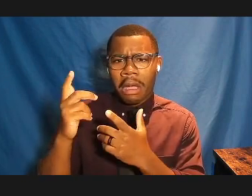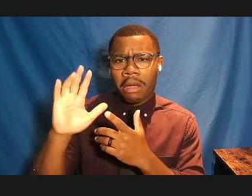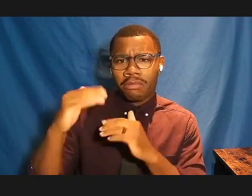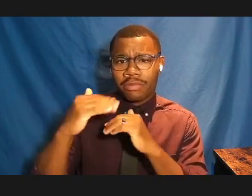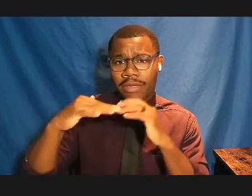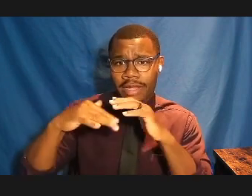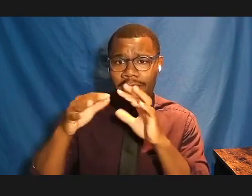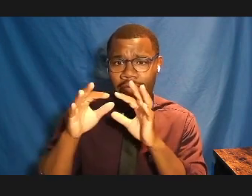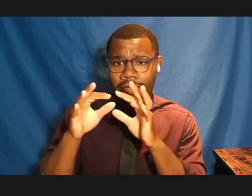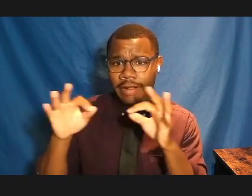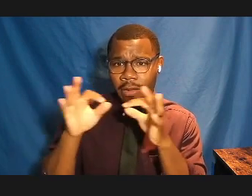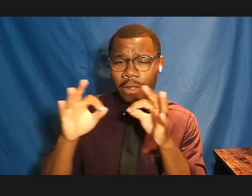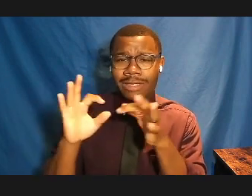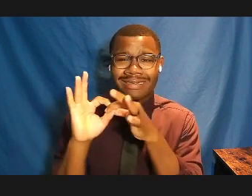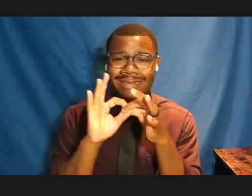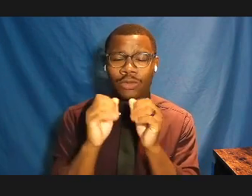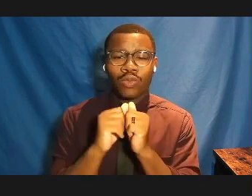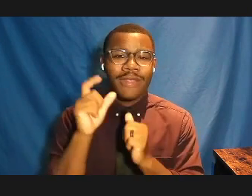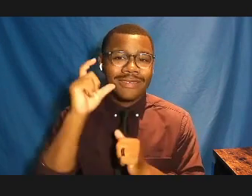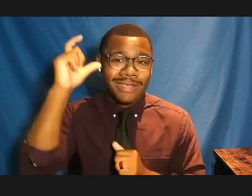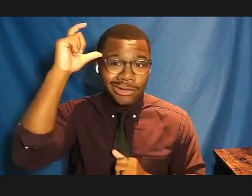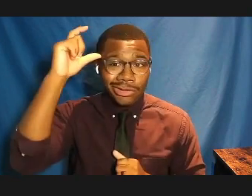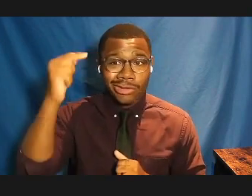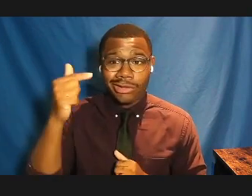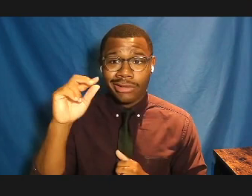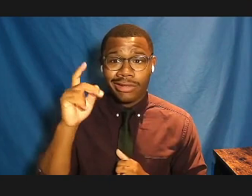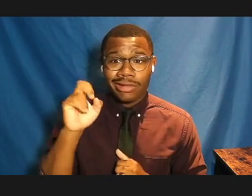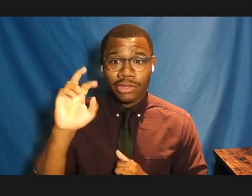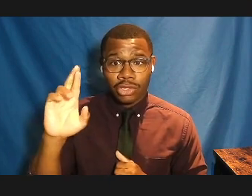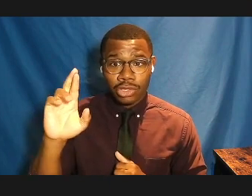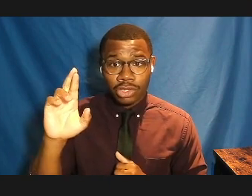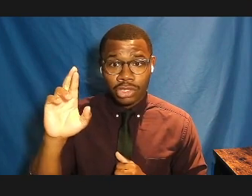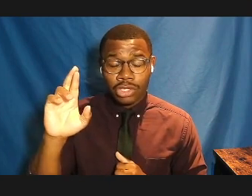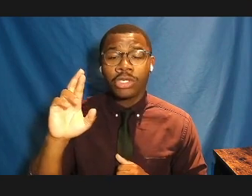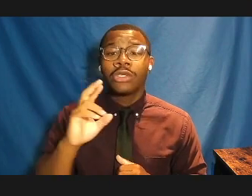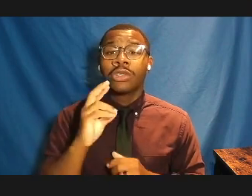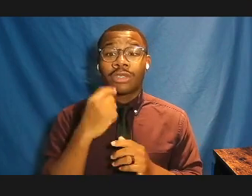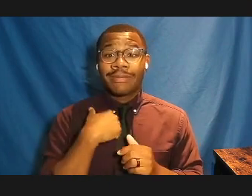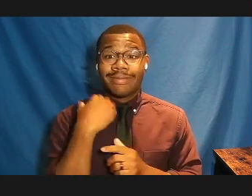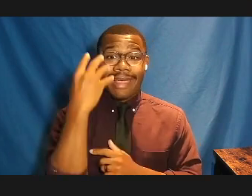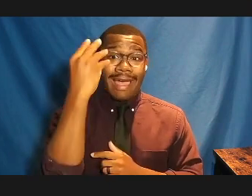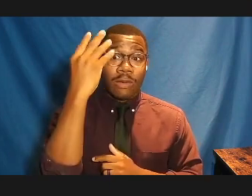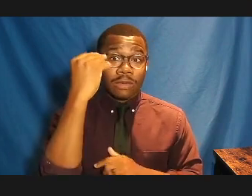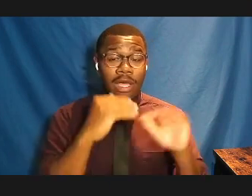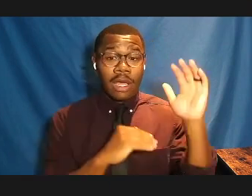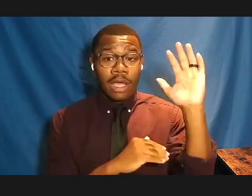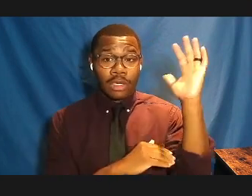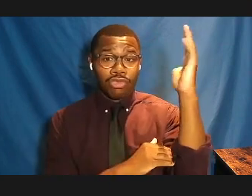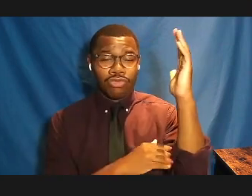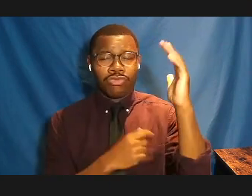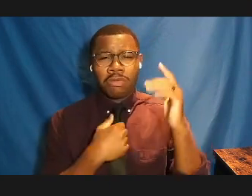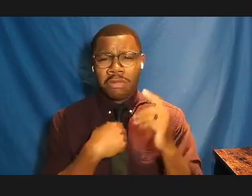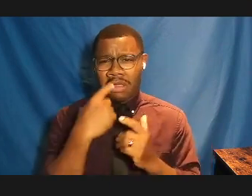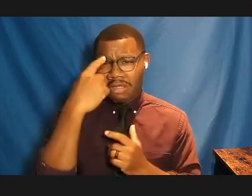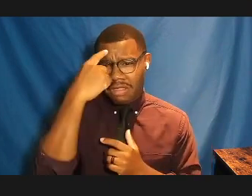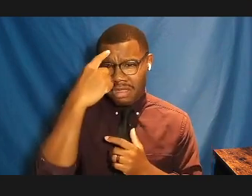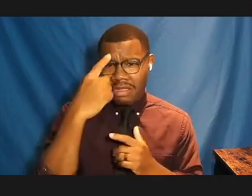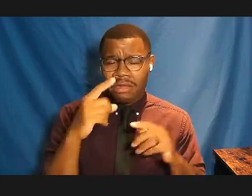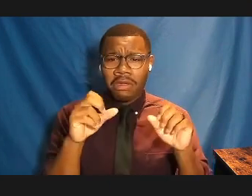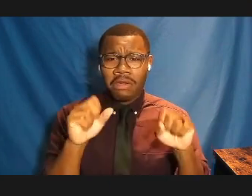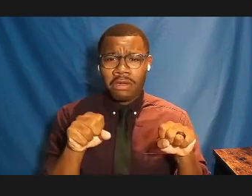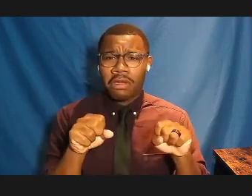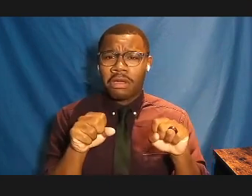focusing on this tree outside and thinking about that it could be Oroko or Tempo, the tree deity, and